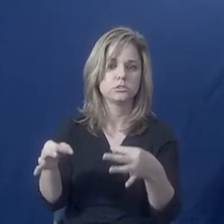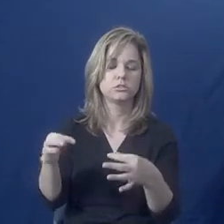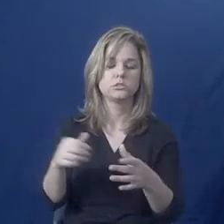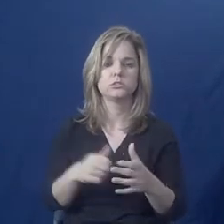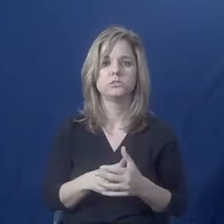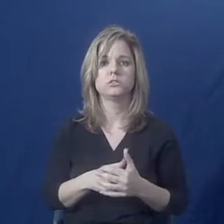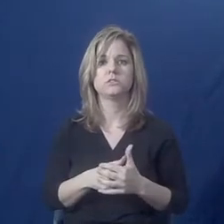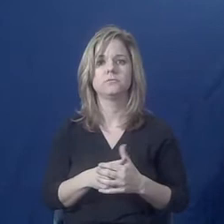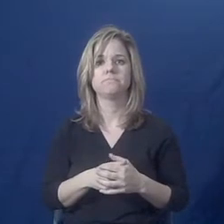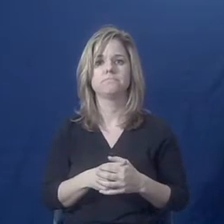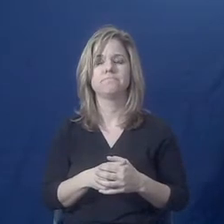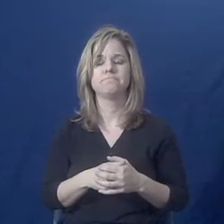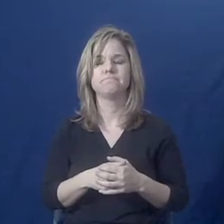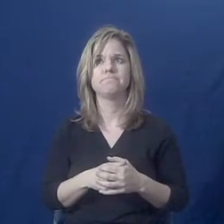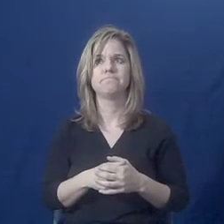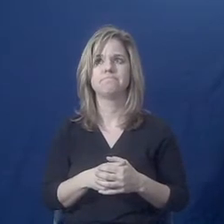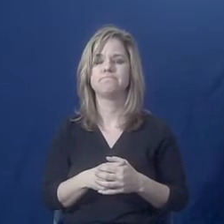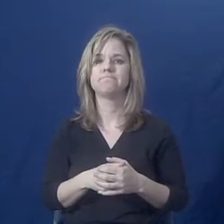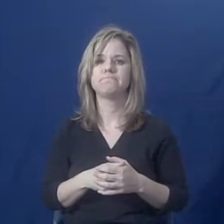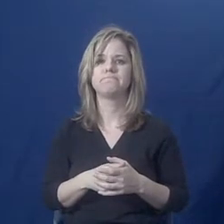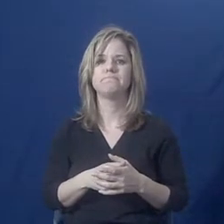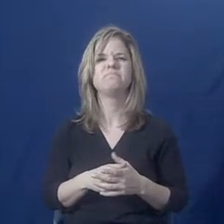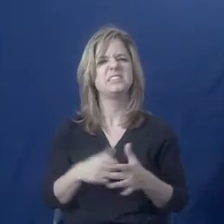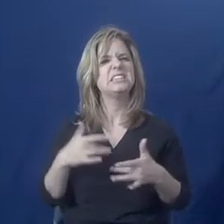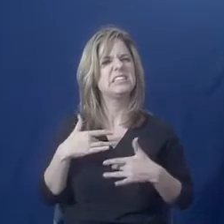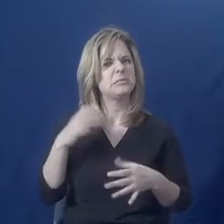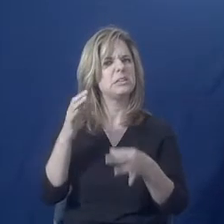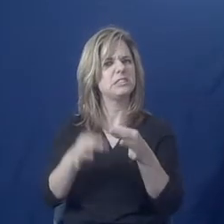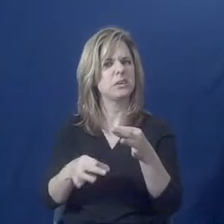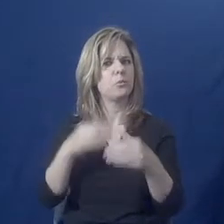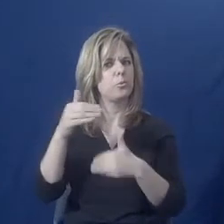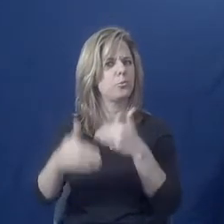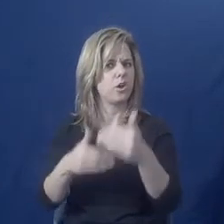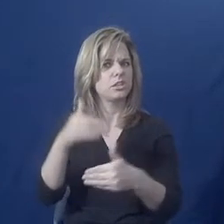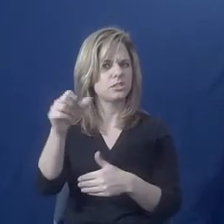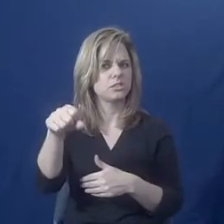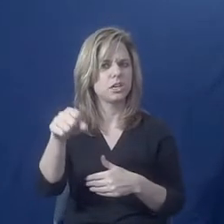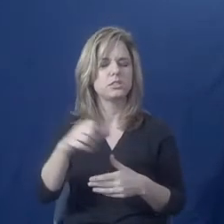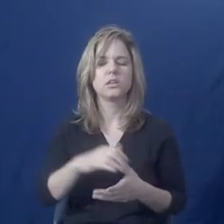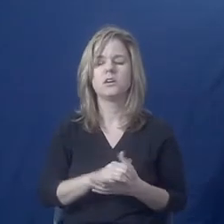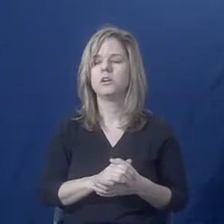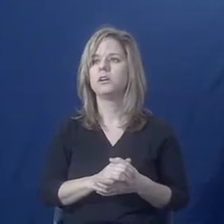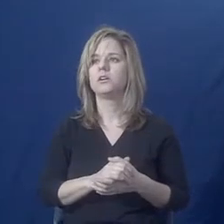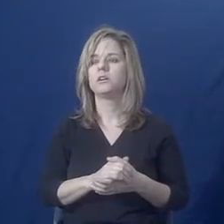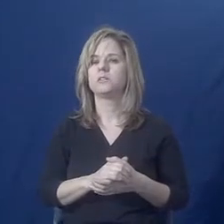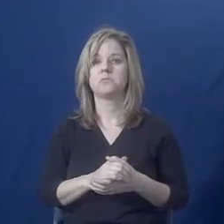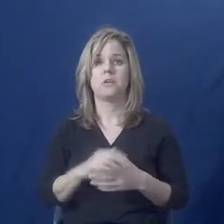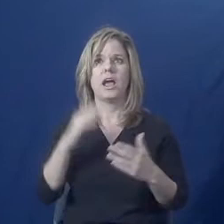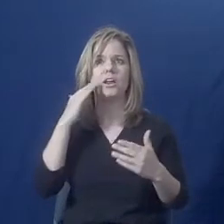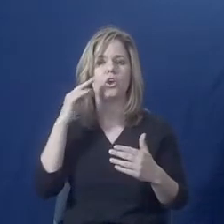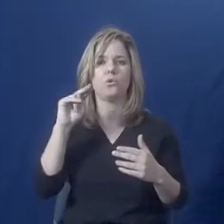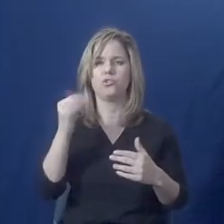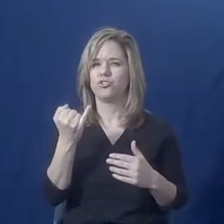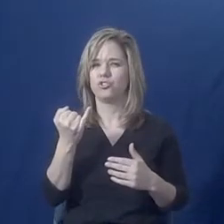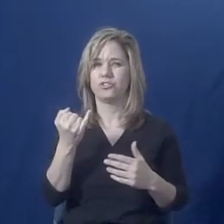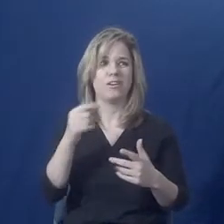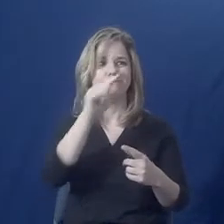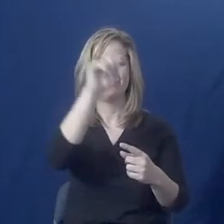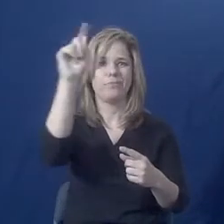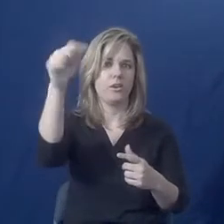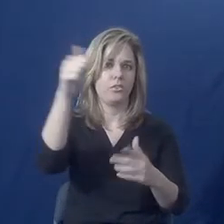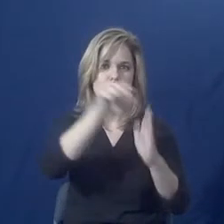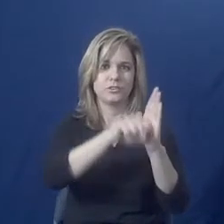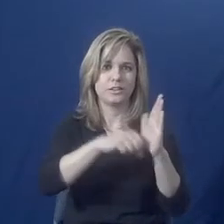places, relatively easy process. And in New Jersey, I know I'm not sure about some other states, but we have